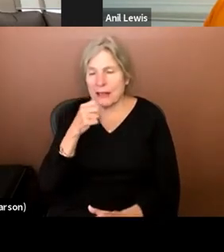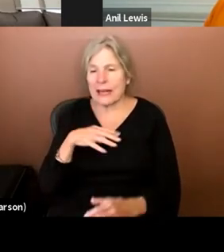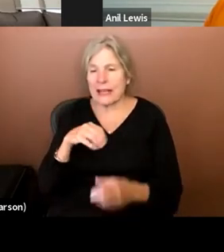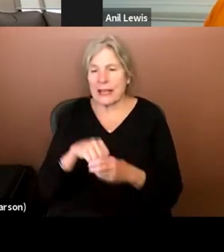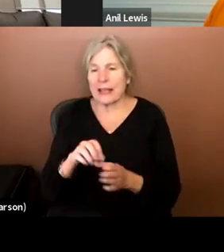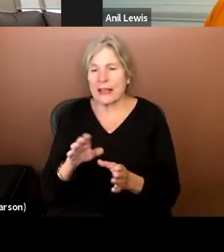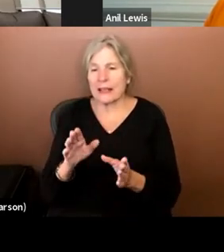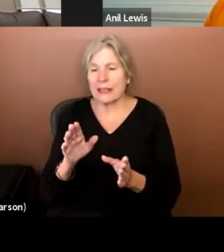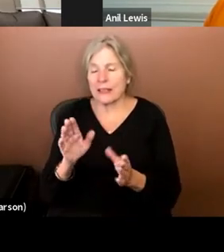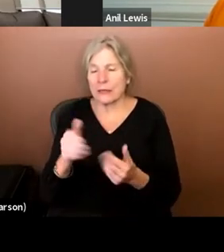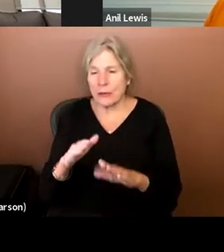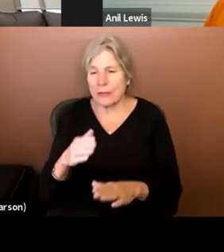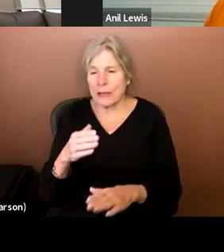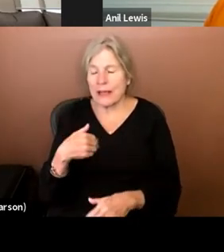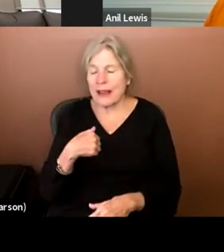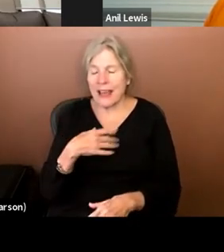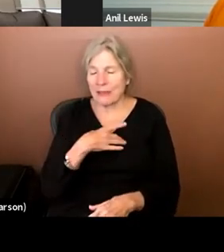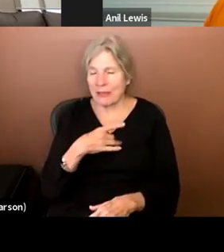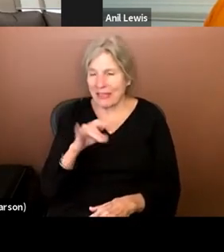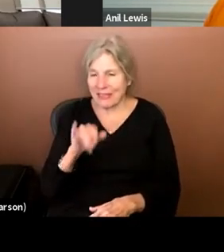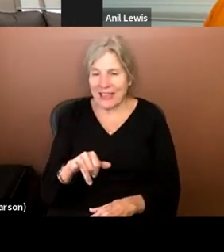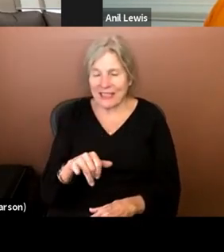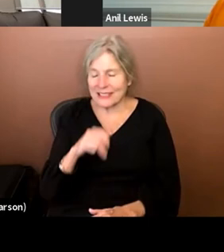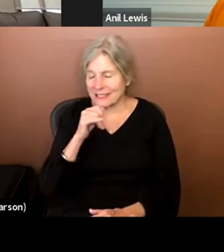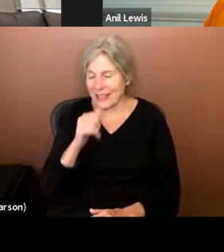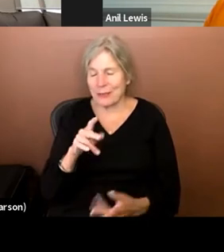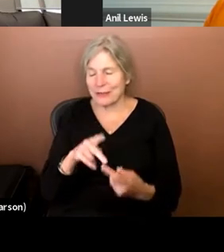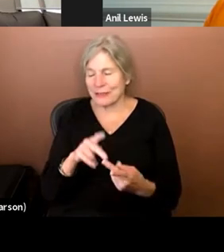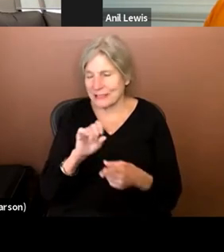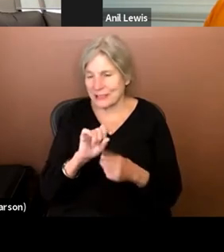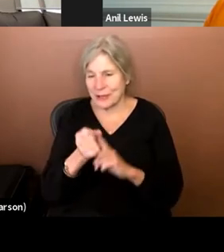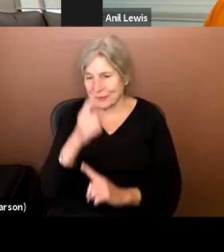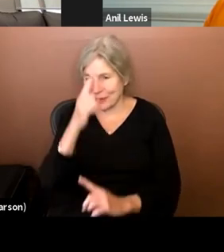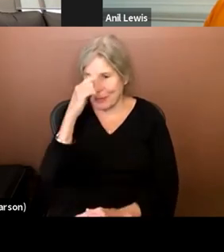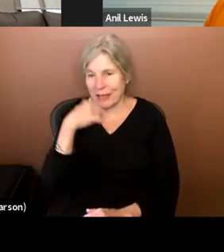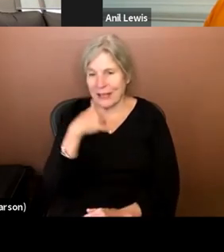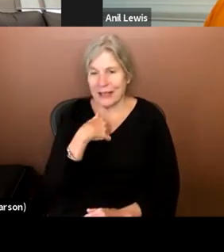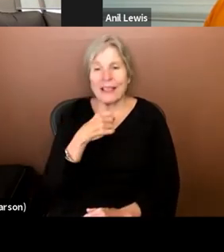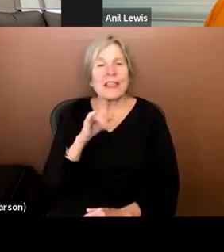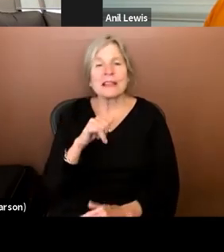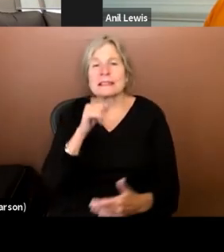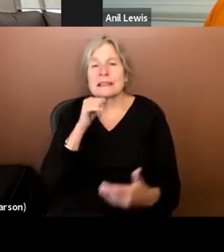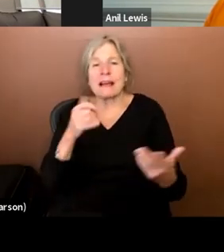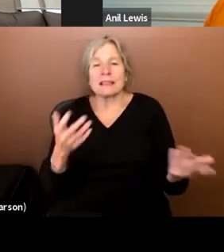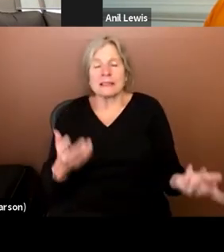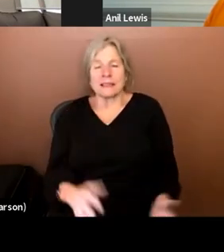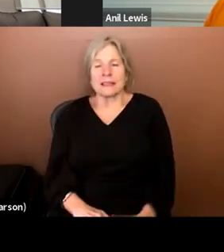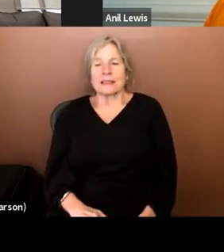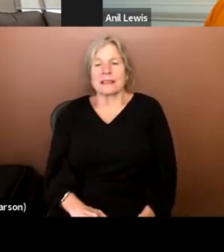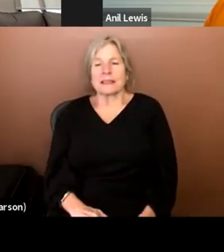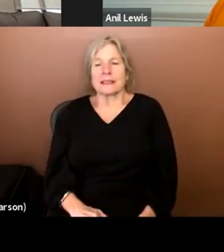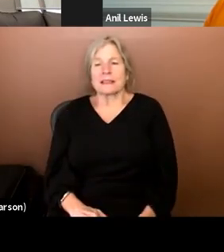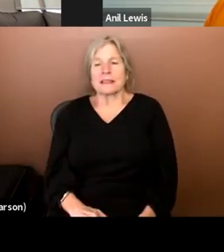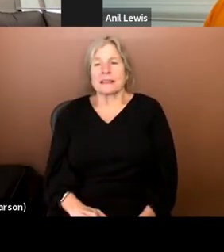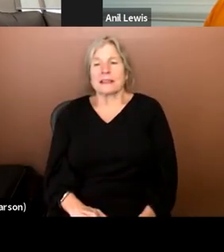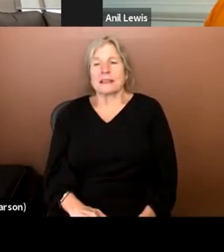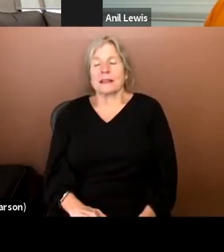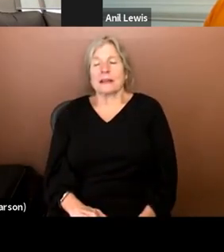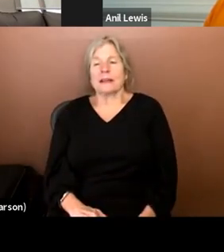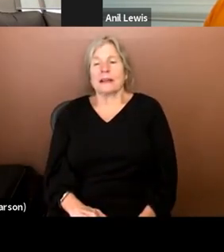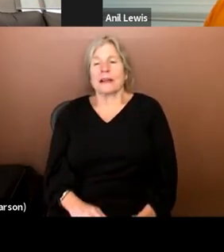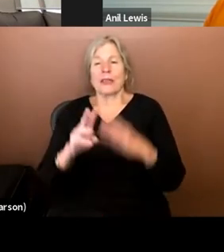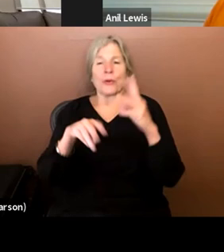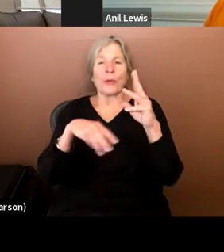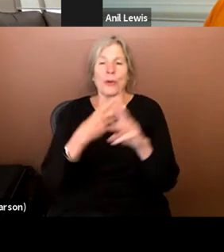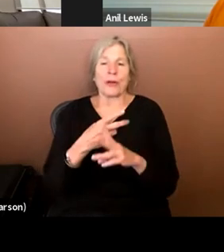and I don't care for that. That's not ideal for me. Um, that's not, um, the